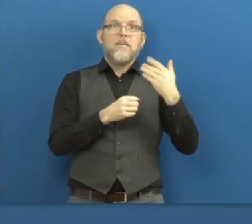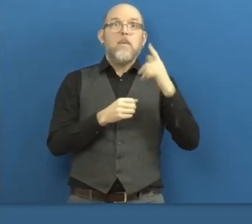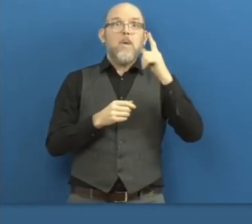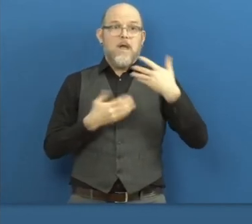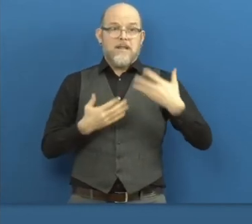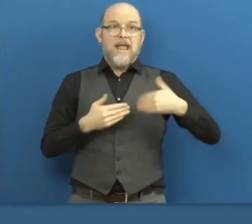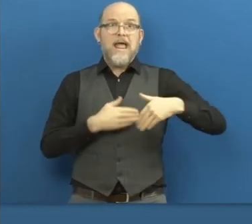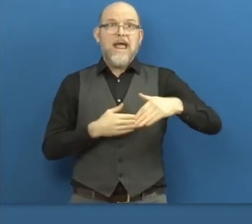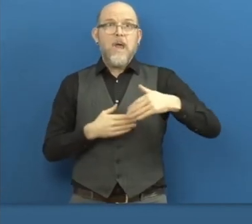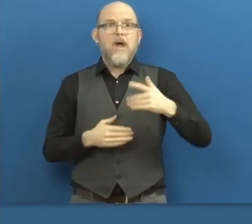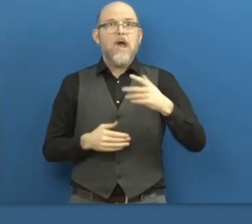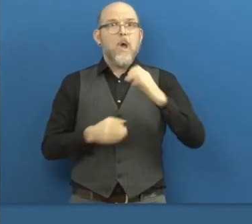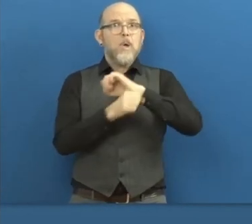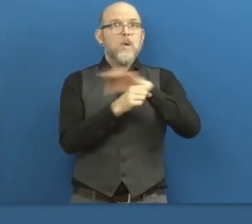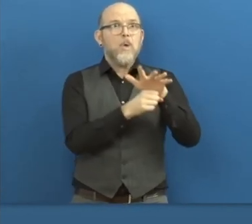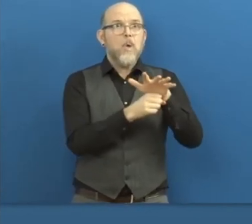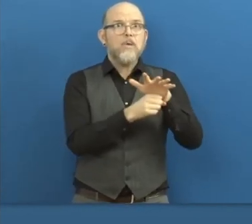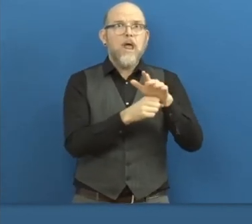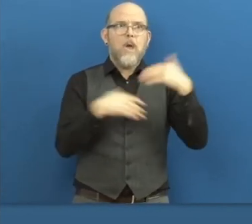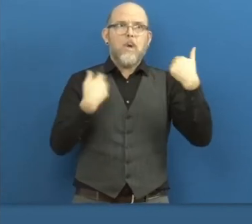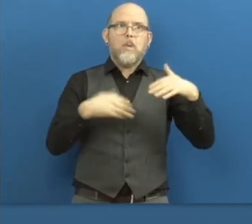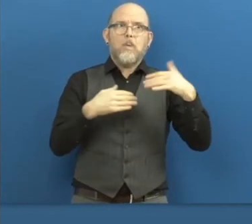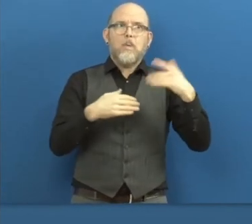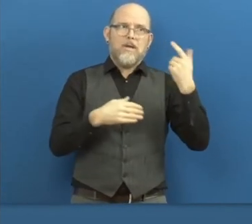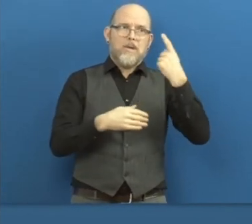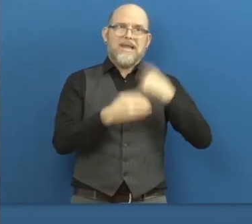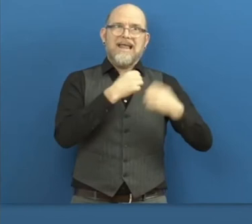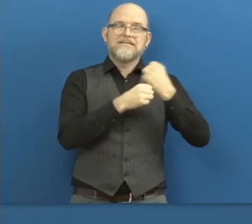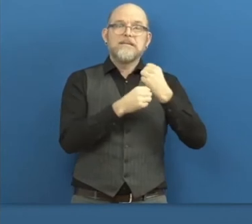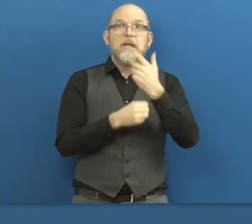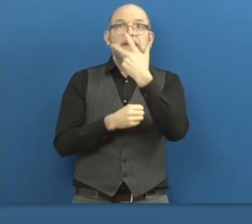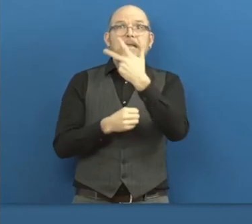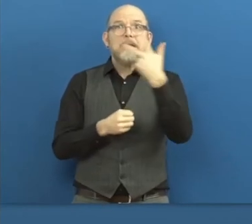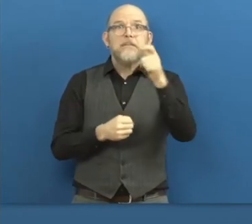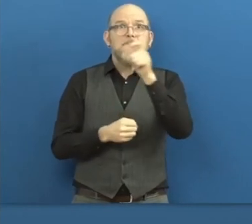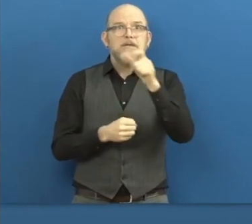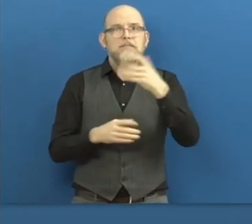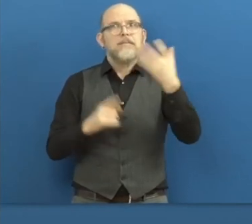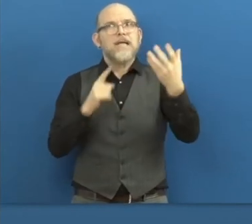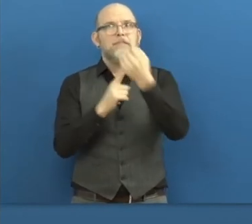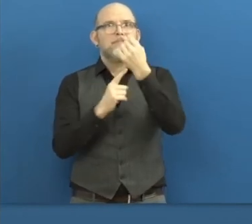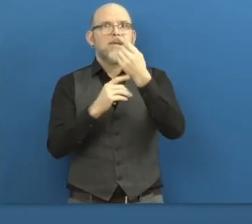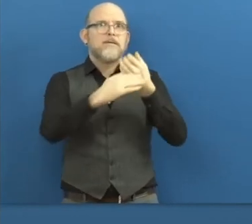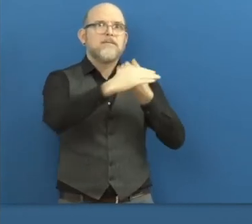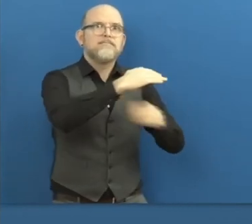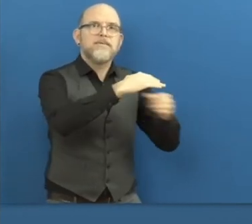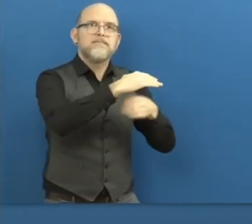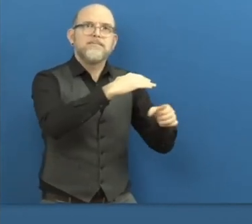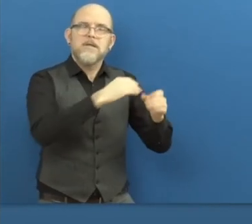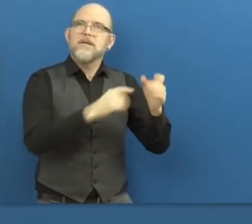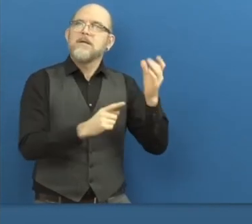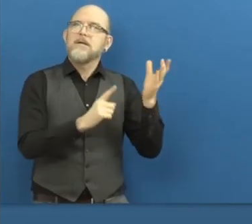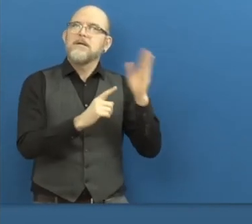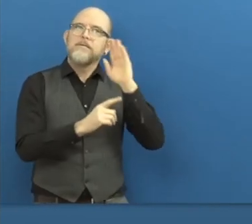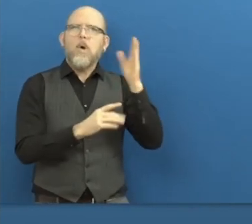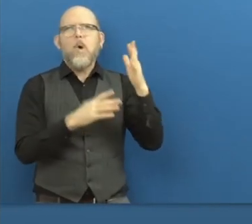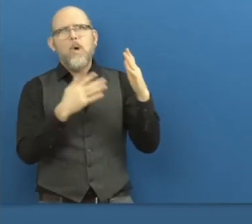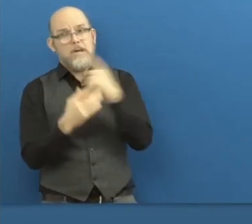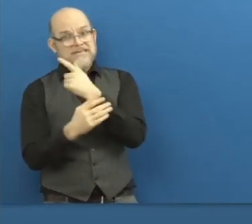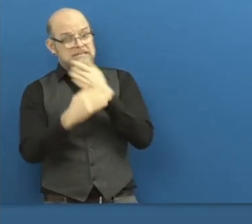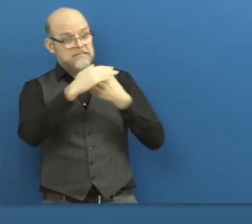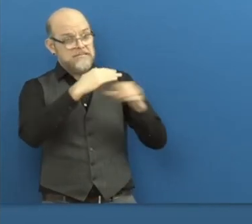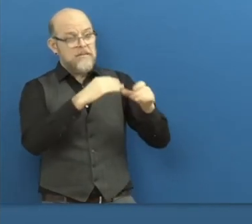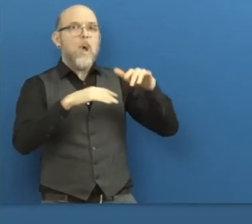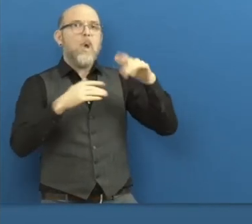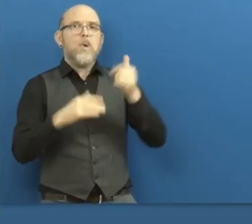33 persons with disability, both direct employment and self-employment. And we